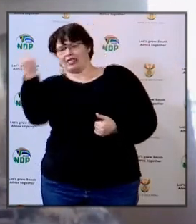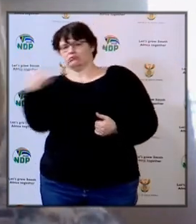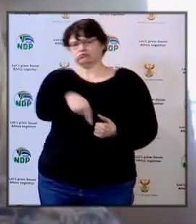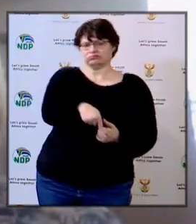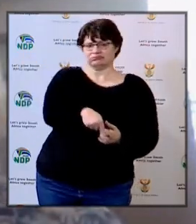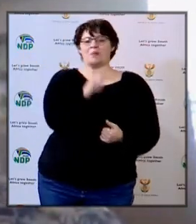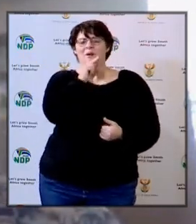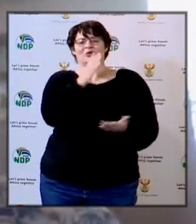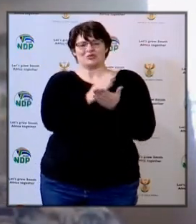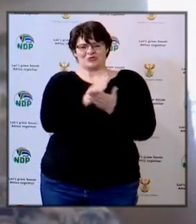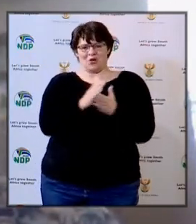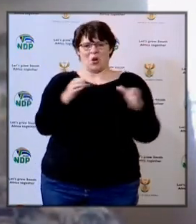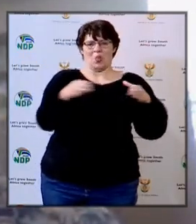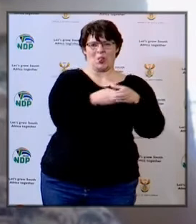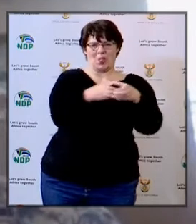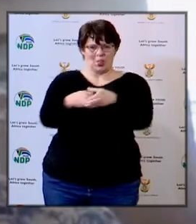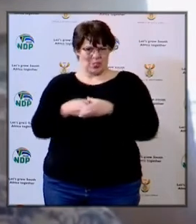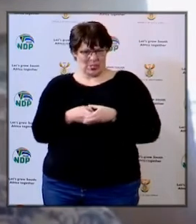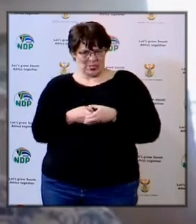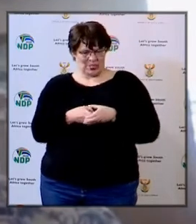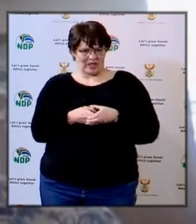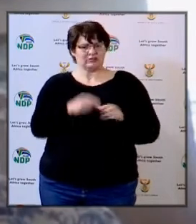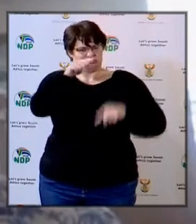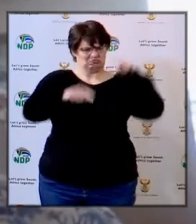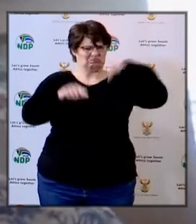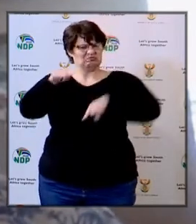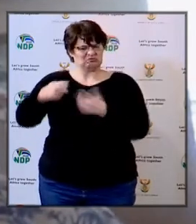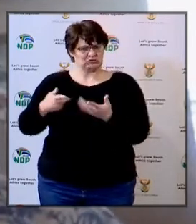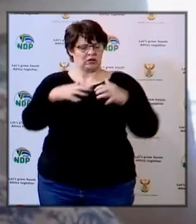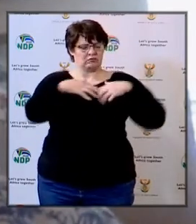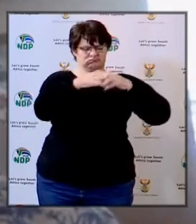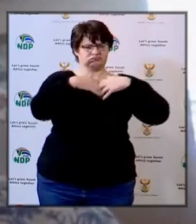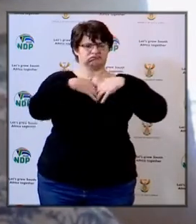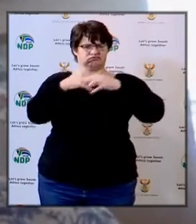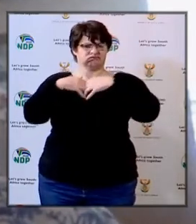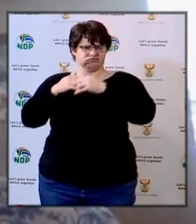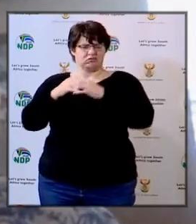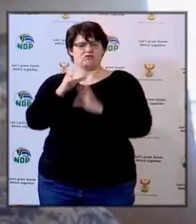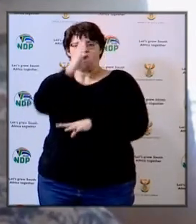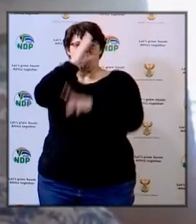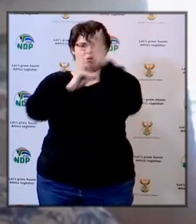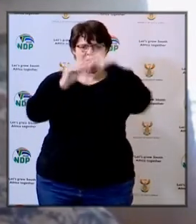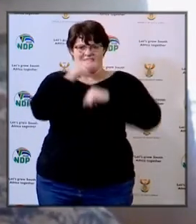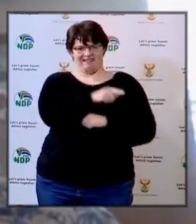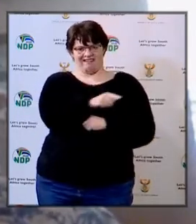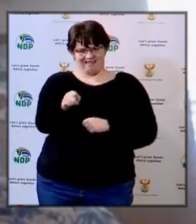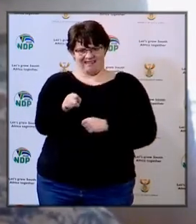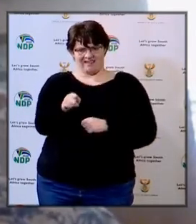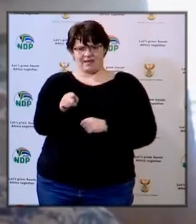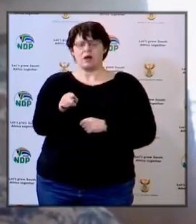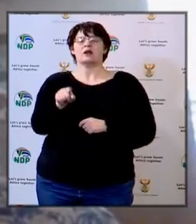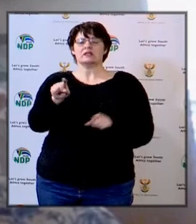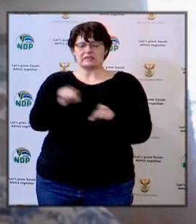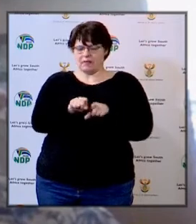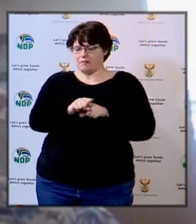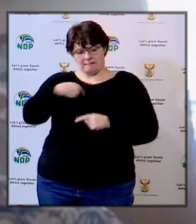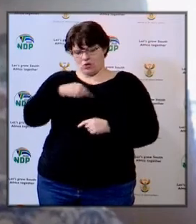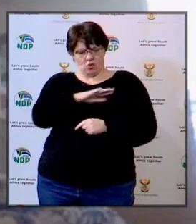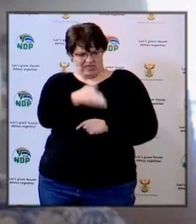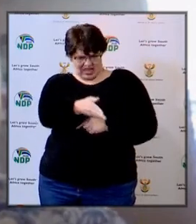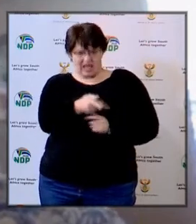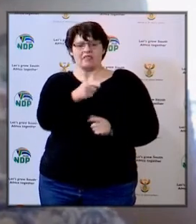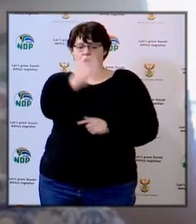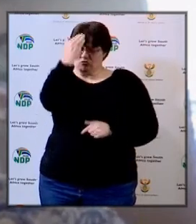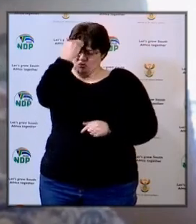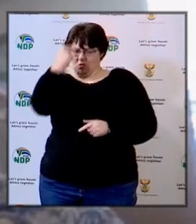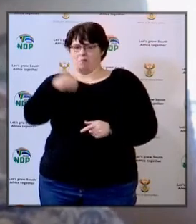classes are not overcrowded. And obviously, there will have to be measures put in place then for learning of the learners who are not at school on a